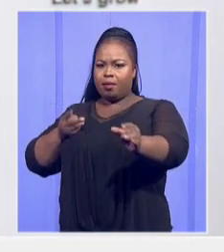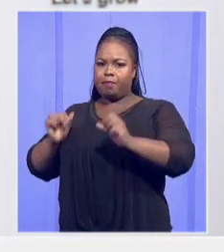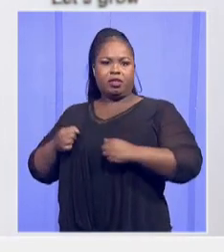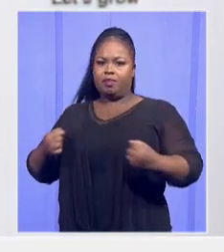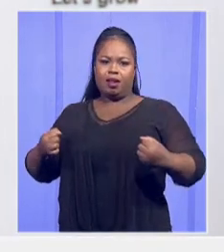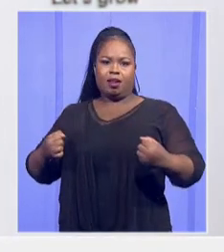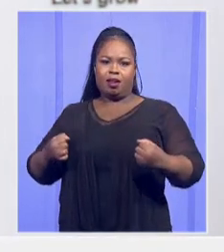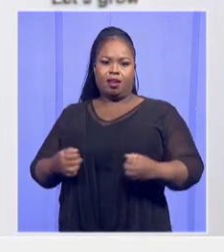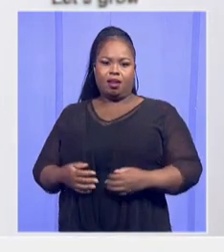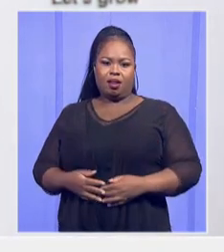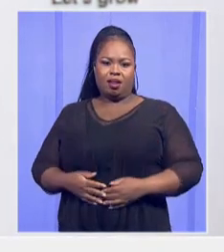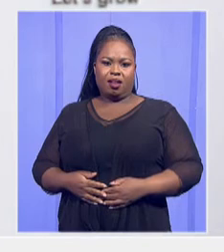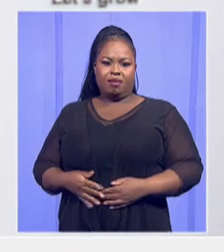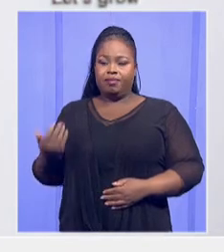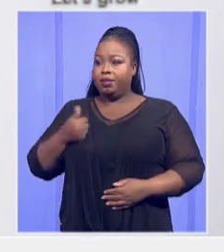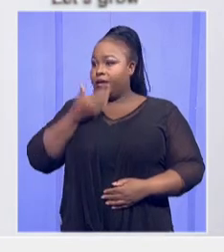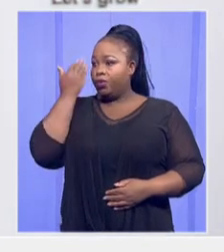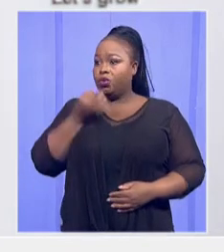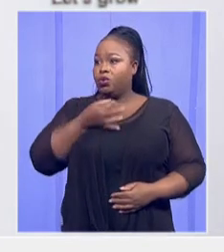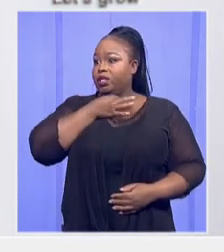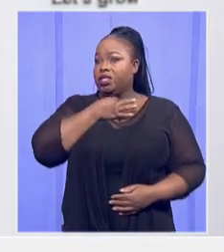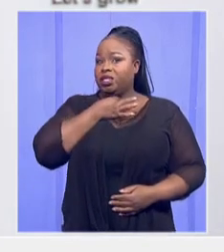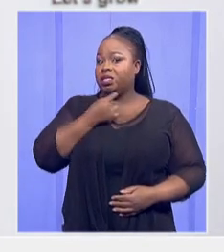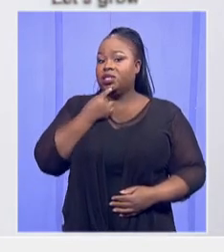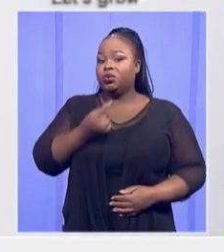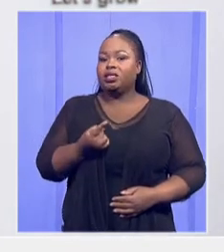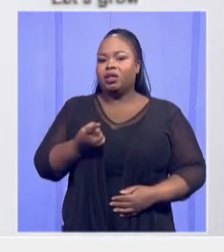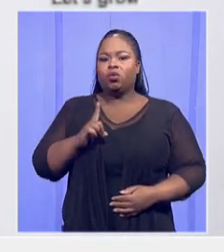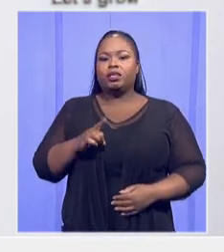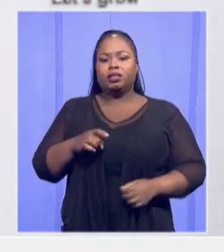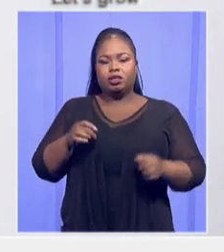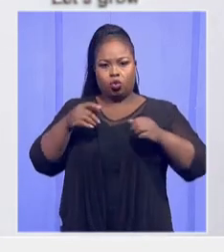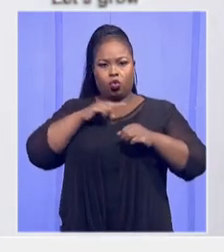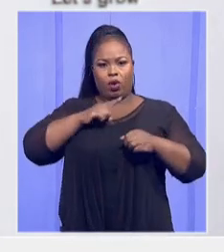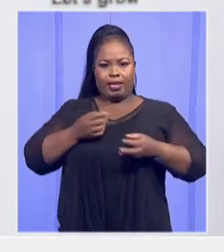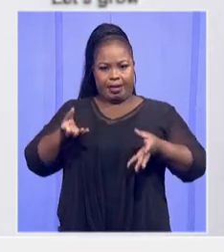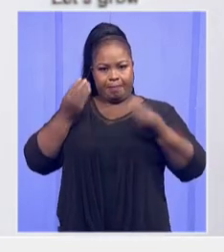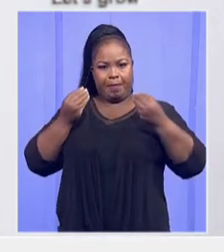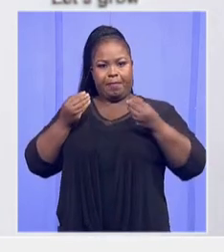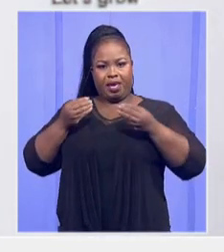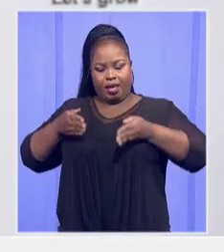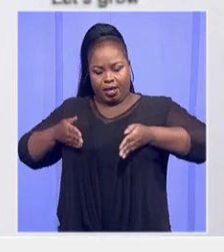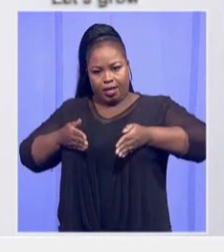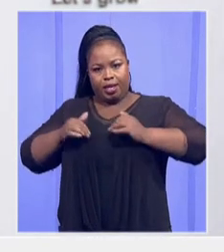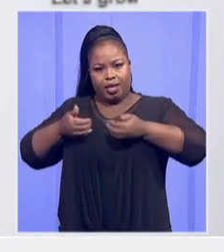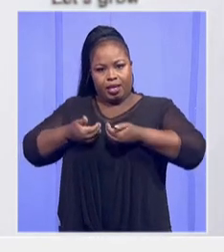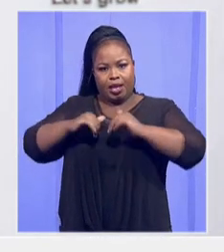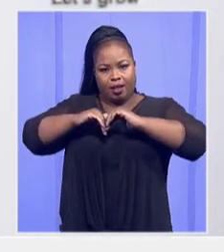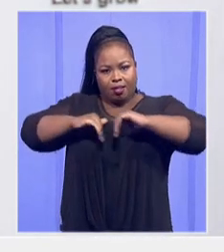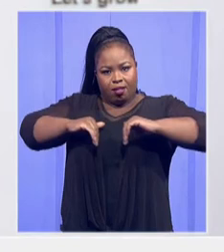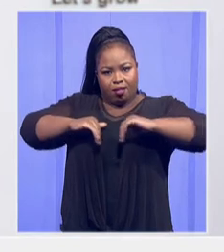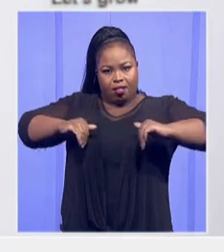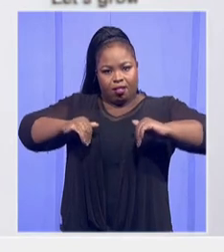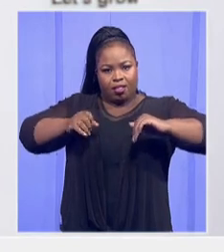So, I don't know what it's called in English, but because this was, it's DUMGOG, that's where she was found, in the pit, a mover.